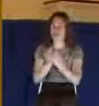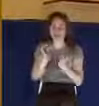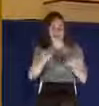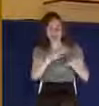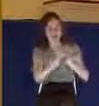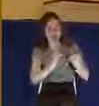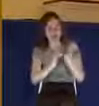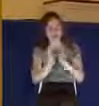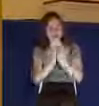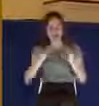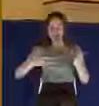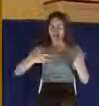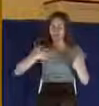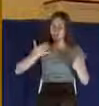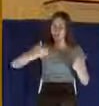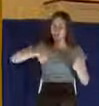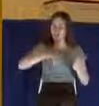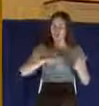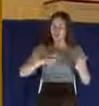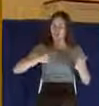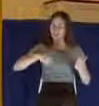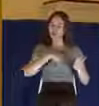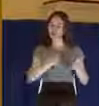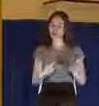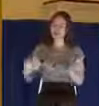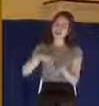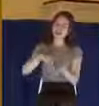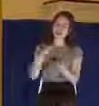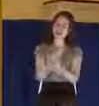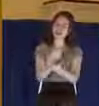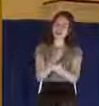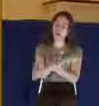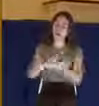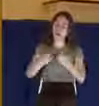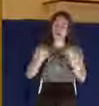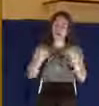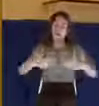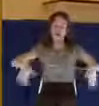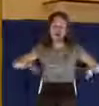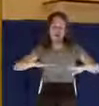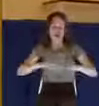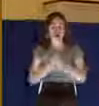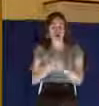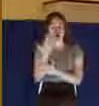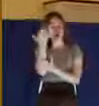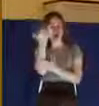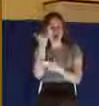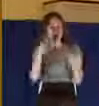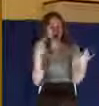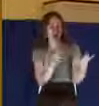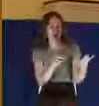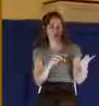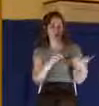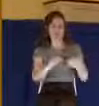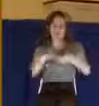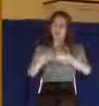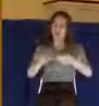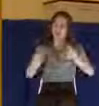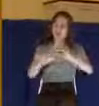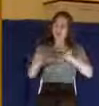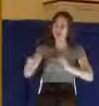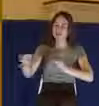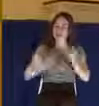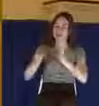Lord, we're standing upon holy ground. As we look today at this narrative that tells us of the crucifixion.